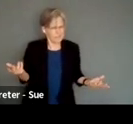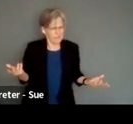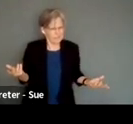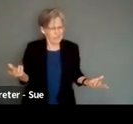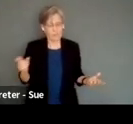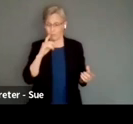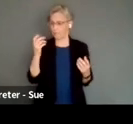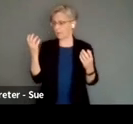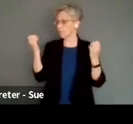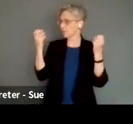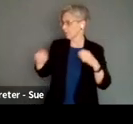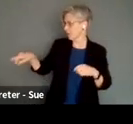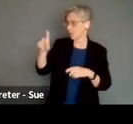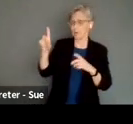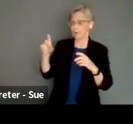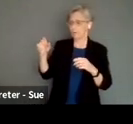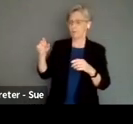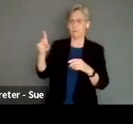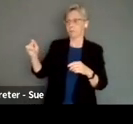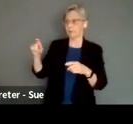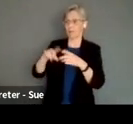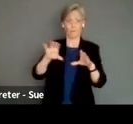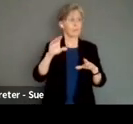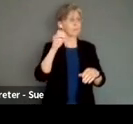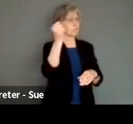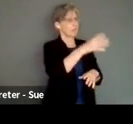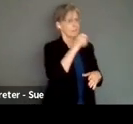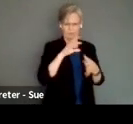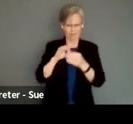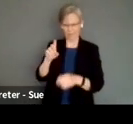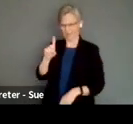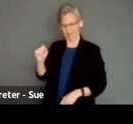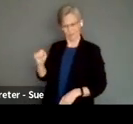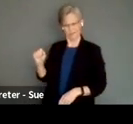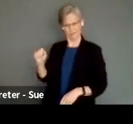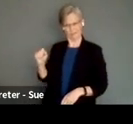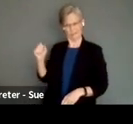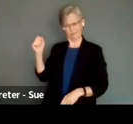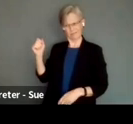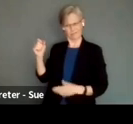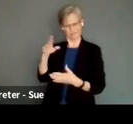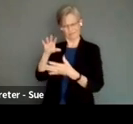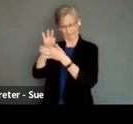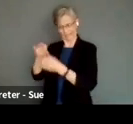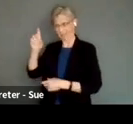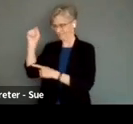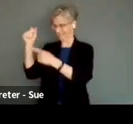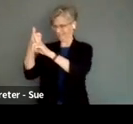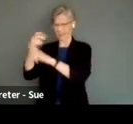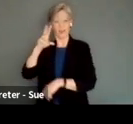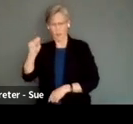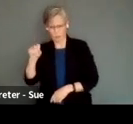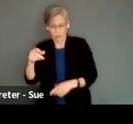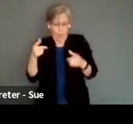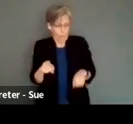artists with disabilities doing Shakespeare. That's not about disability culture. That's artists with disabilities, hooray, doing Shakespeare. So that's art and disability.